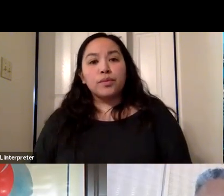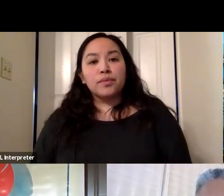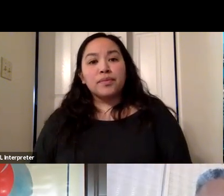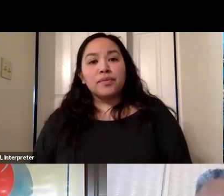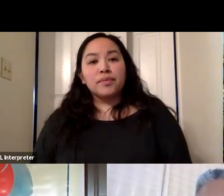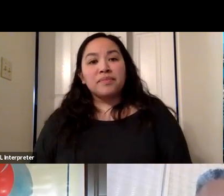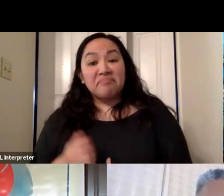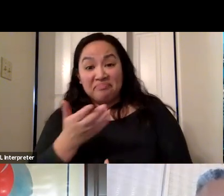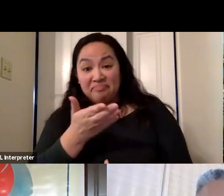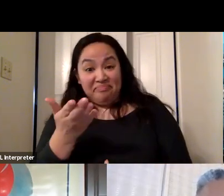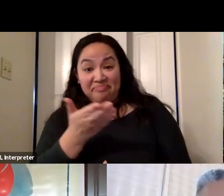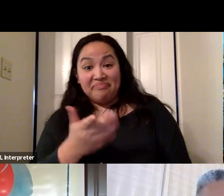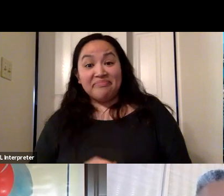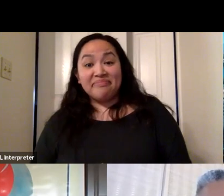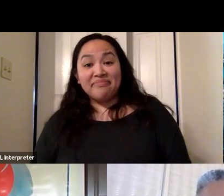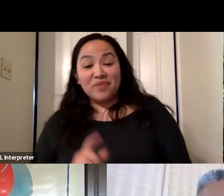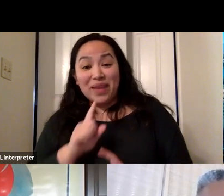Dr. Noha or Dr. Moss?